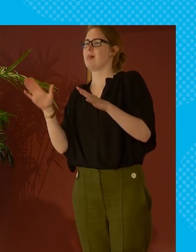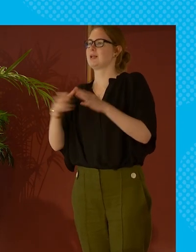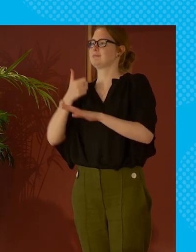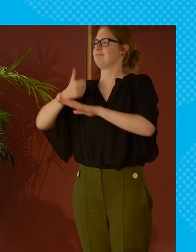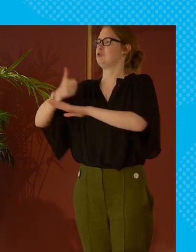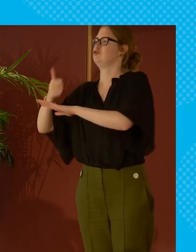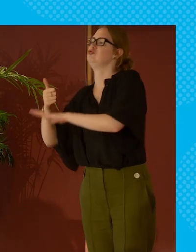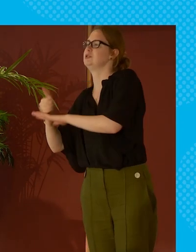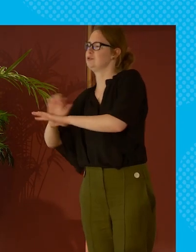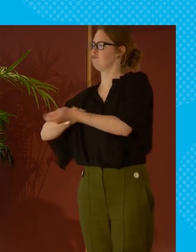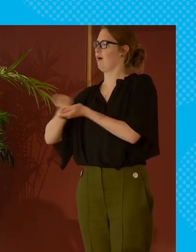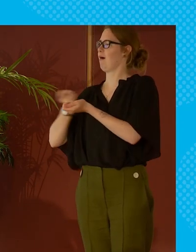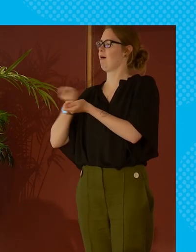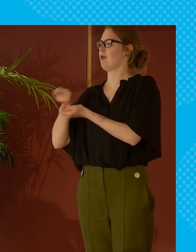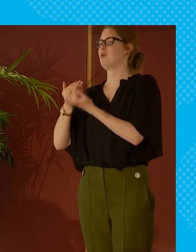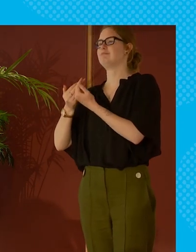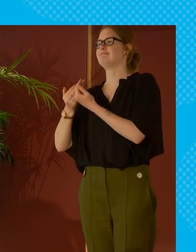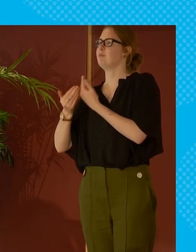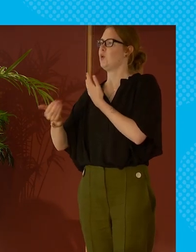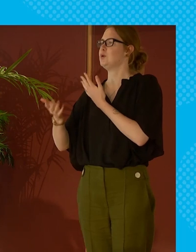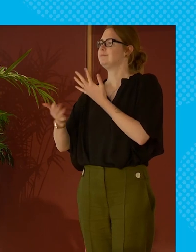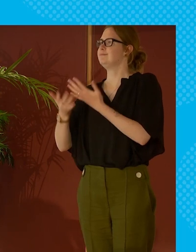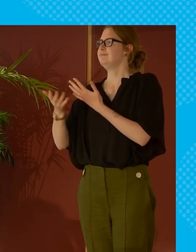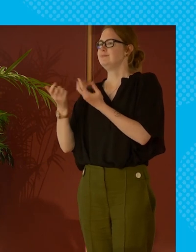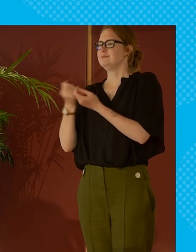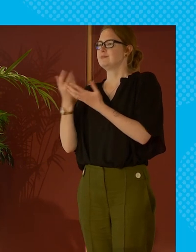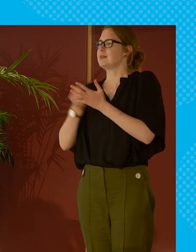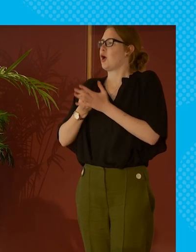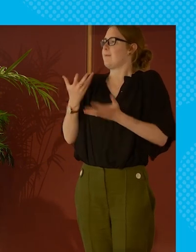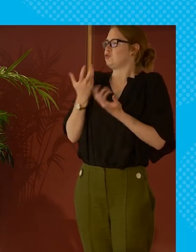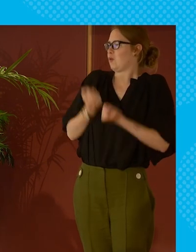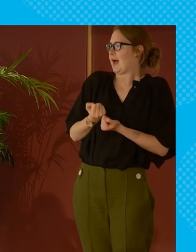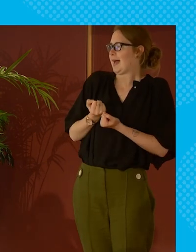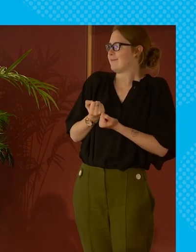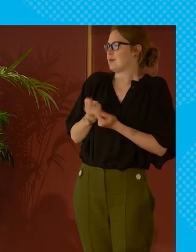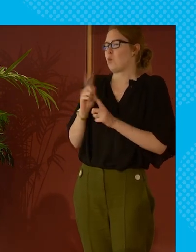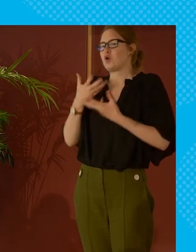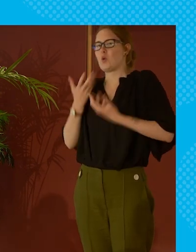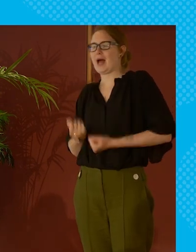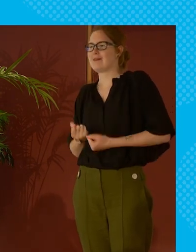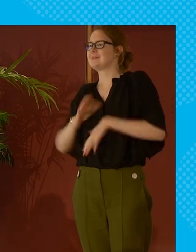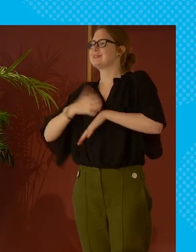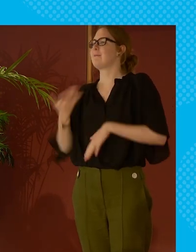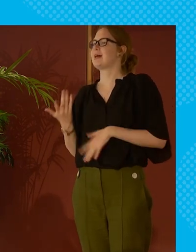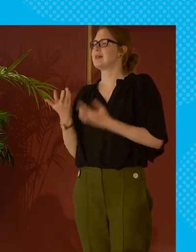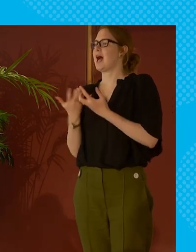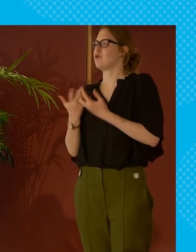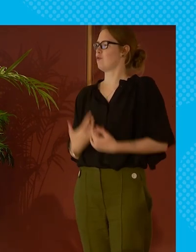public institutions run in a way where how much you have and what you have